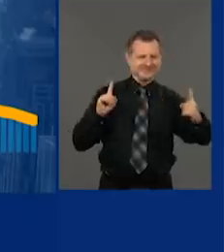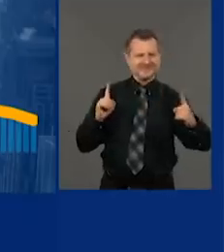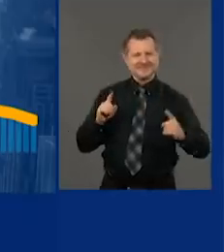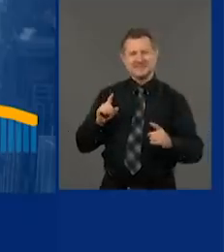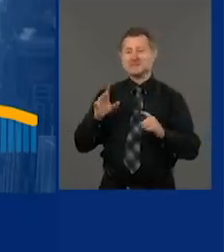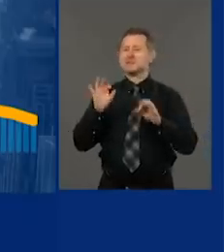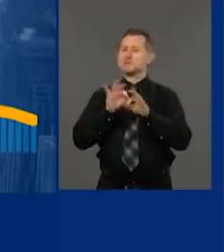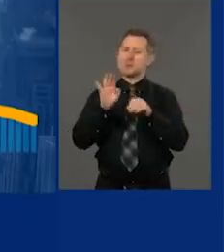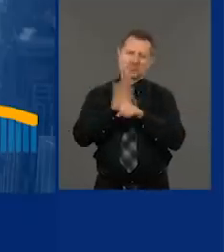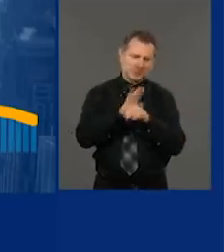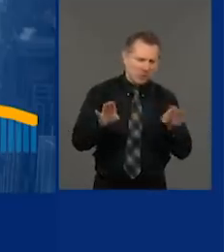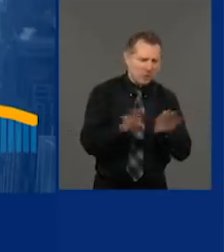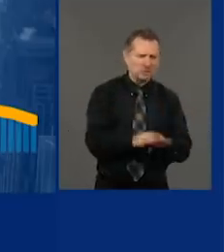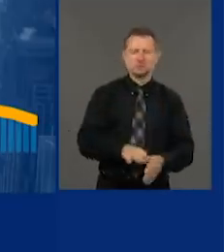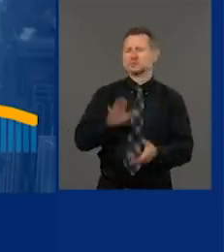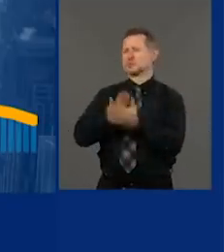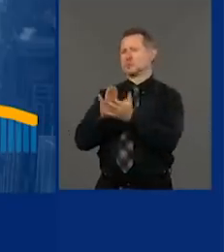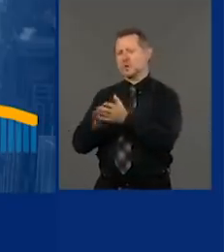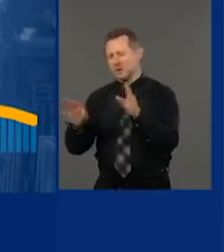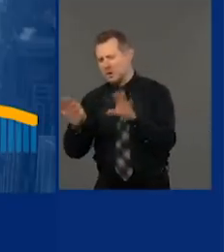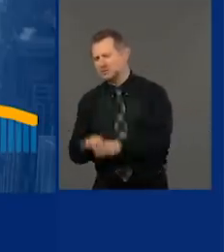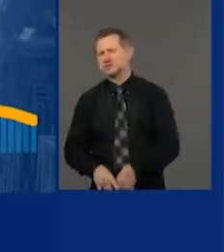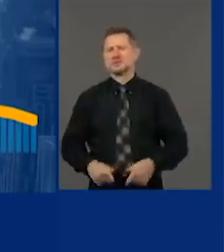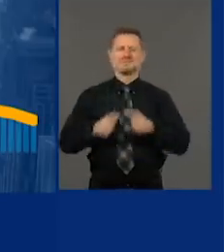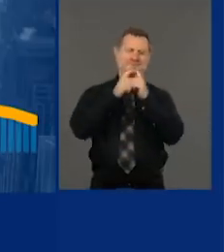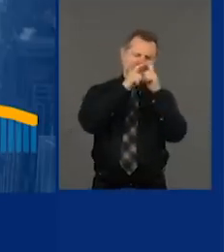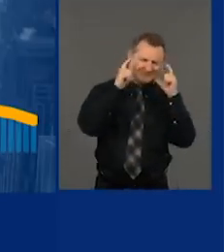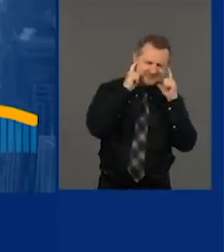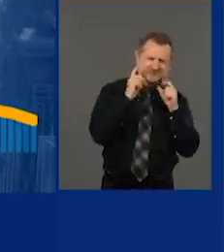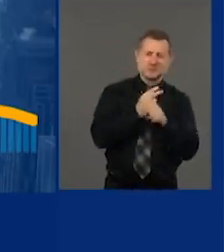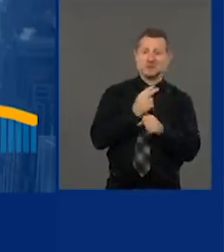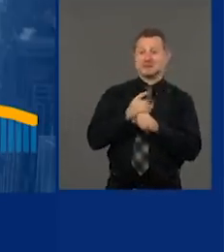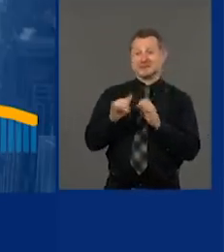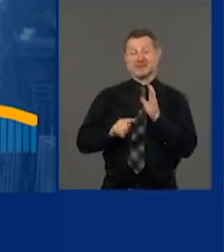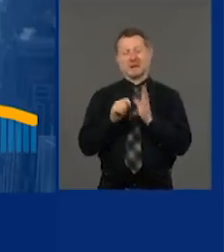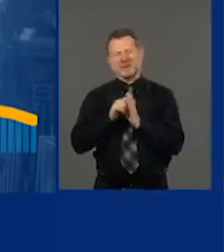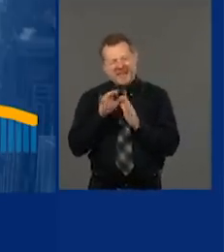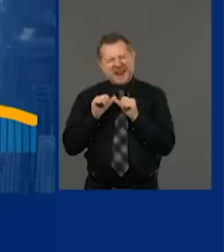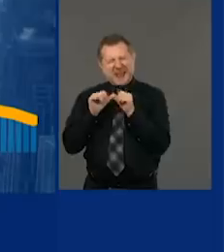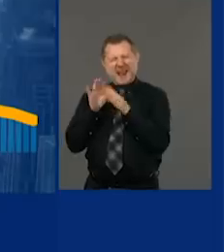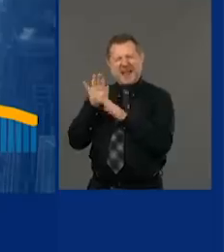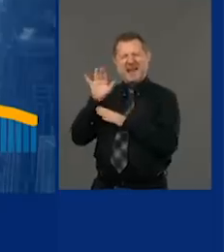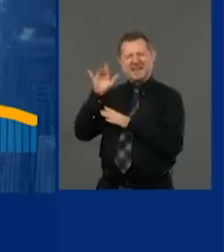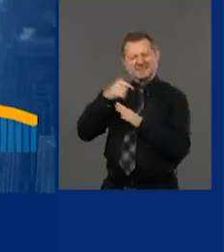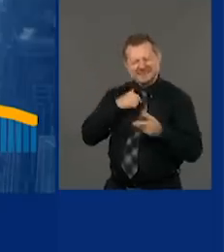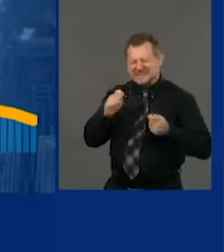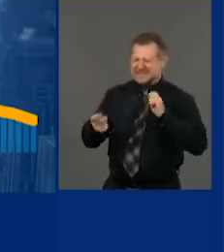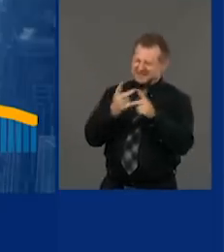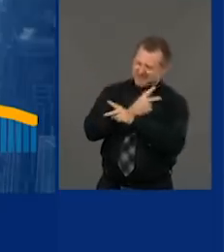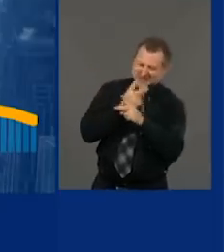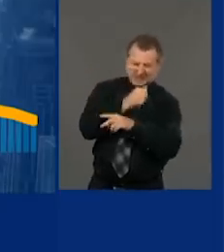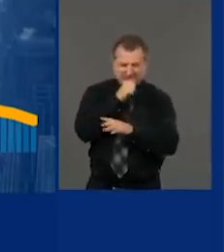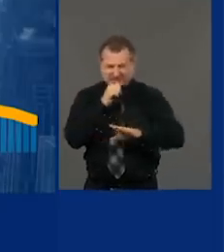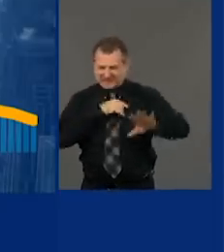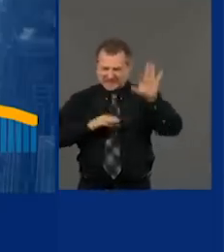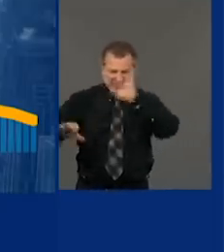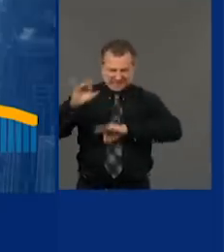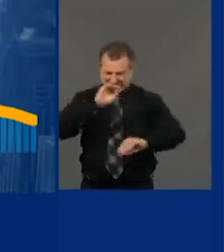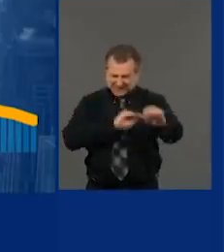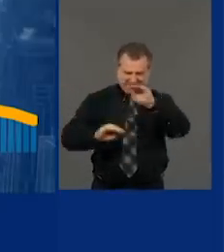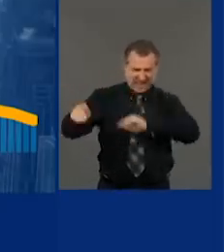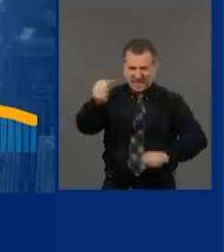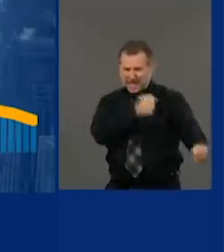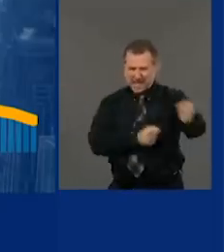When the masks work? So you're climbing a mountain, and you are designing the curve of the mountain.